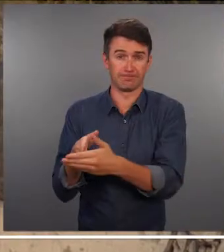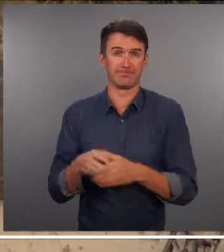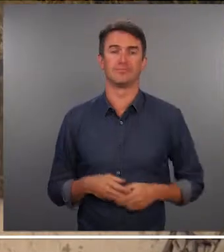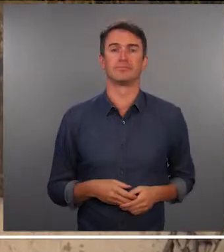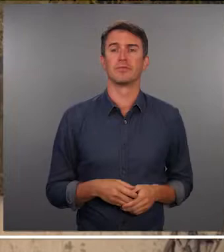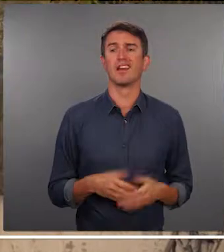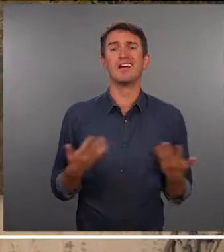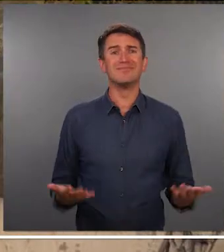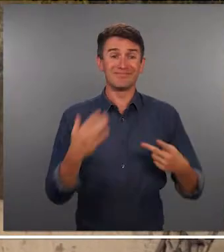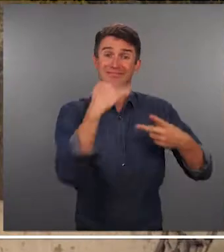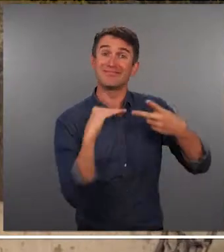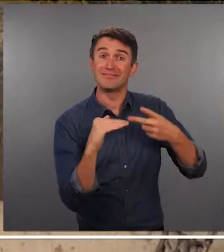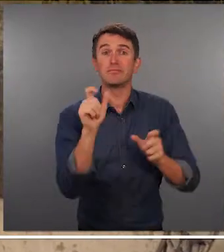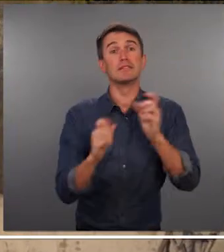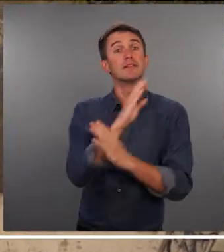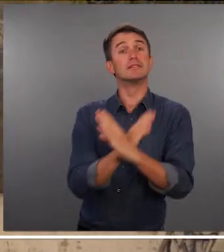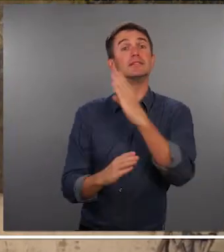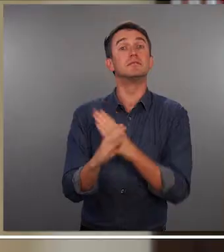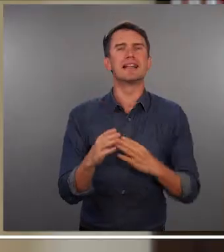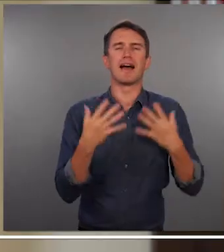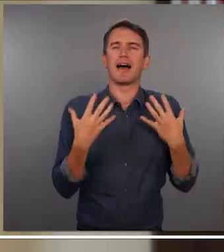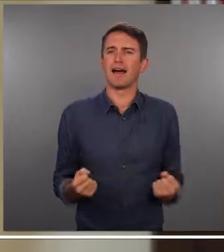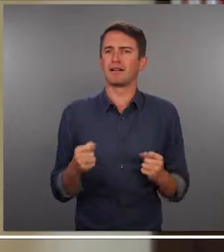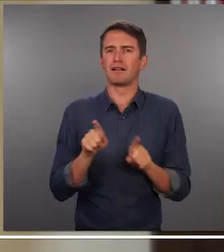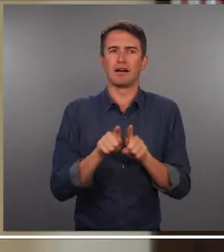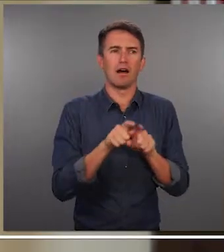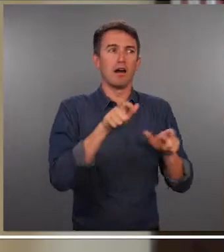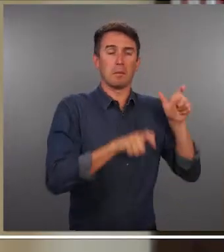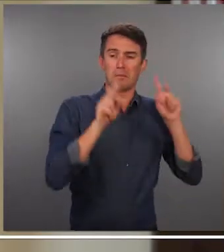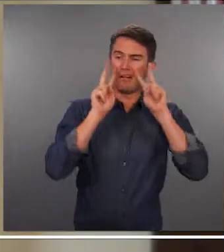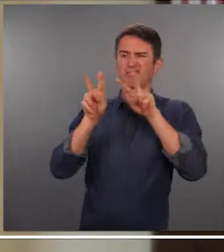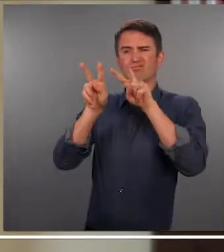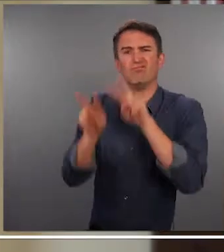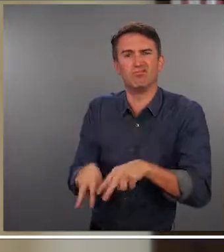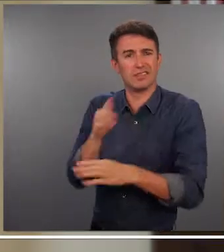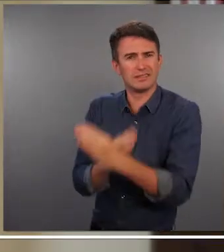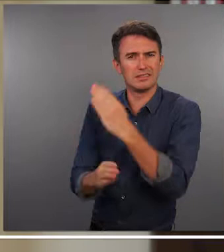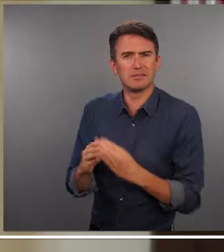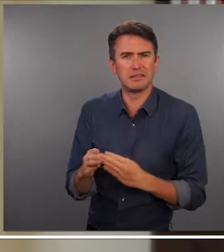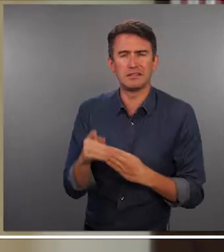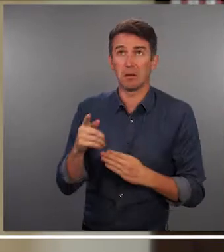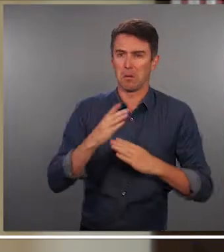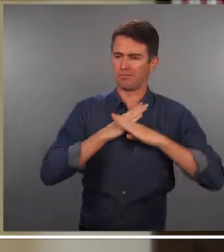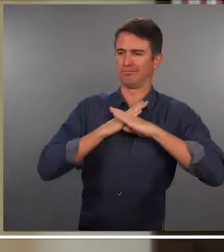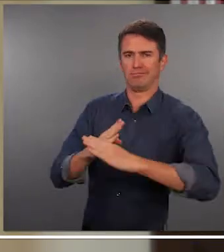And second, like people with disabilities have a kind of social stigma which